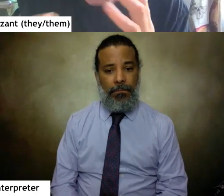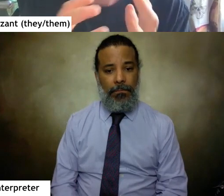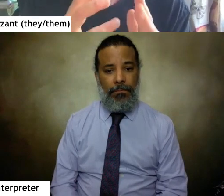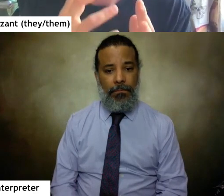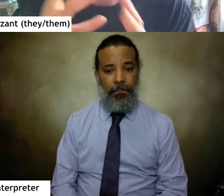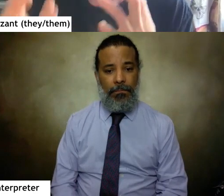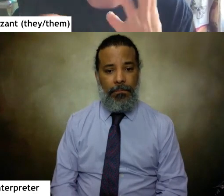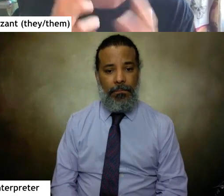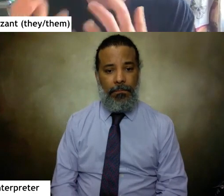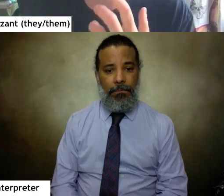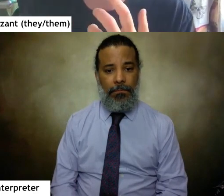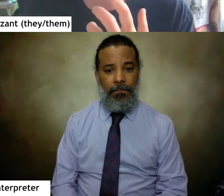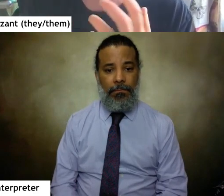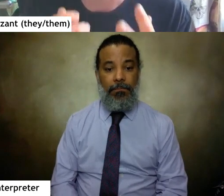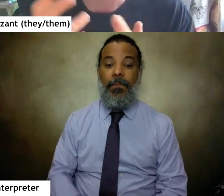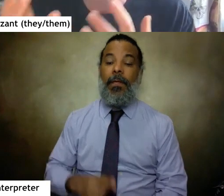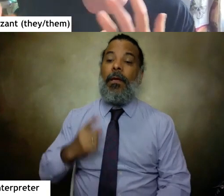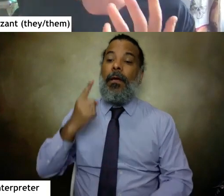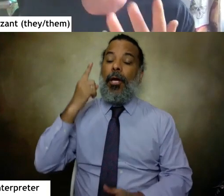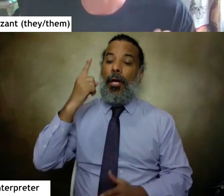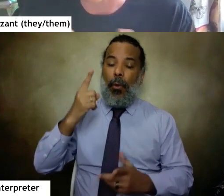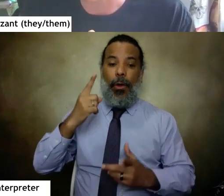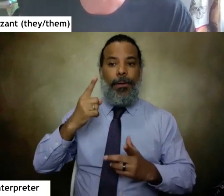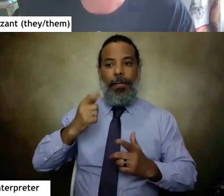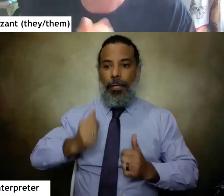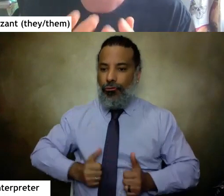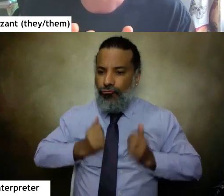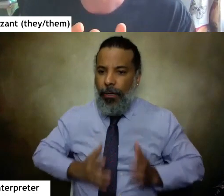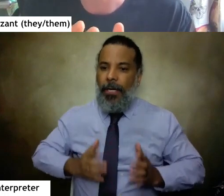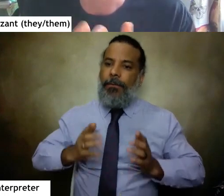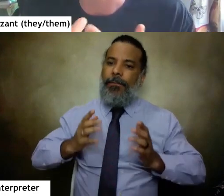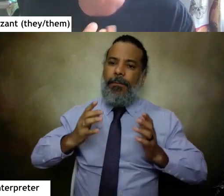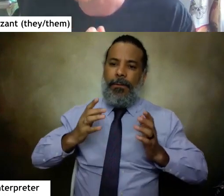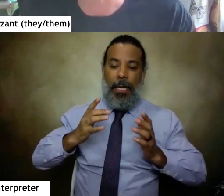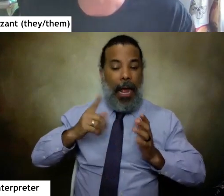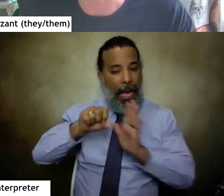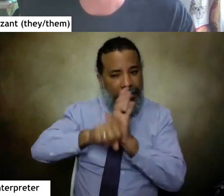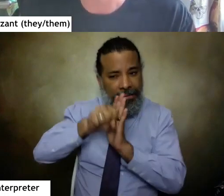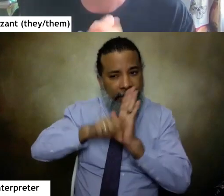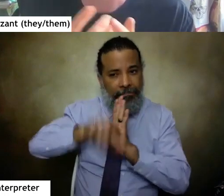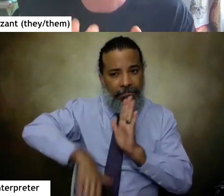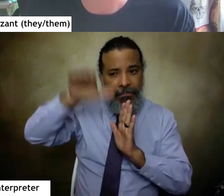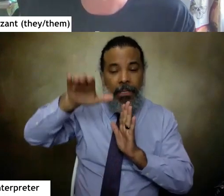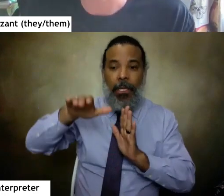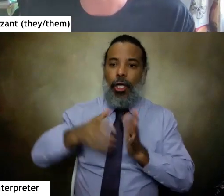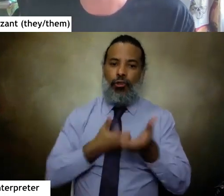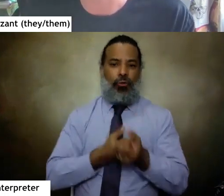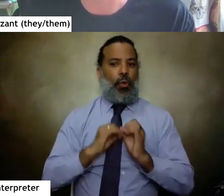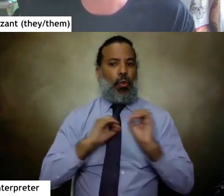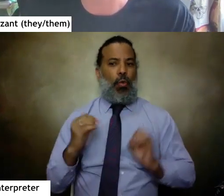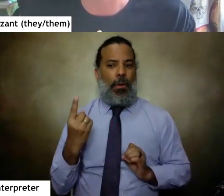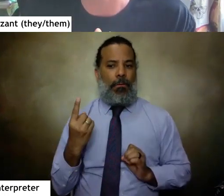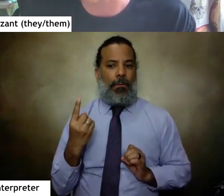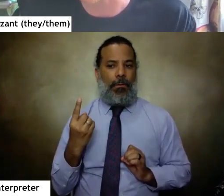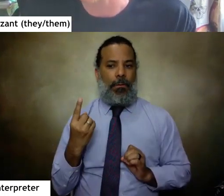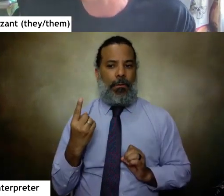One of the intergenerational trauma survival strategies drilled into me growing up was to trust no one and that